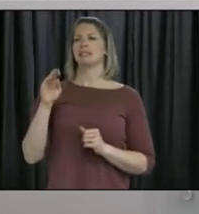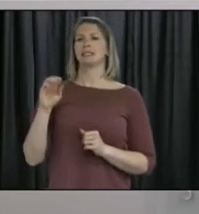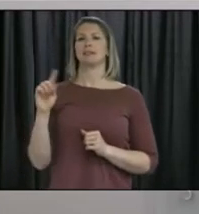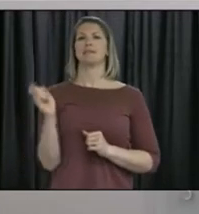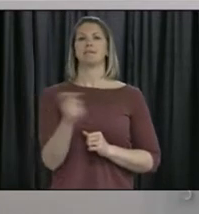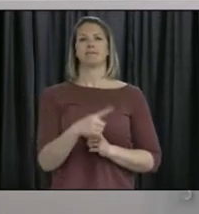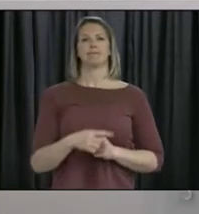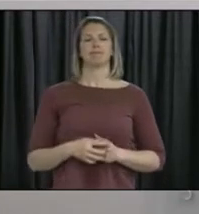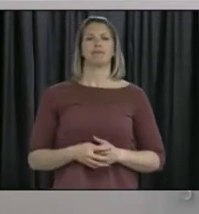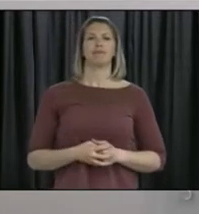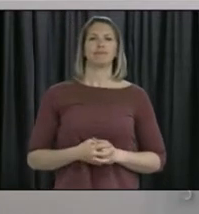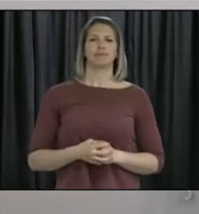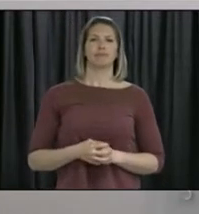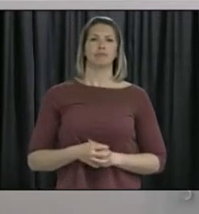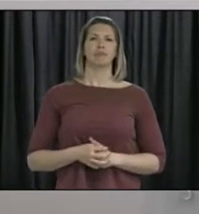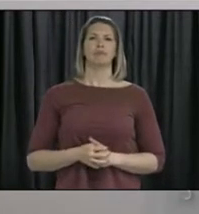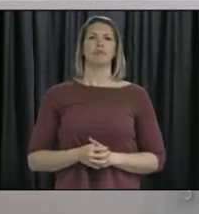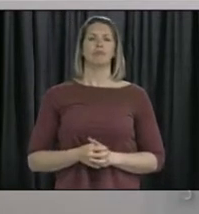go ahead.